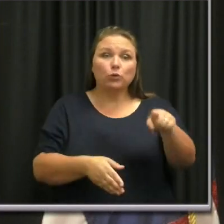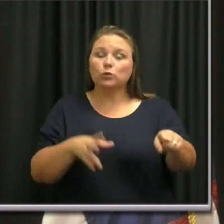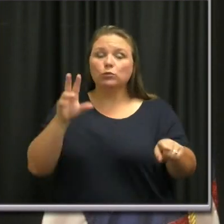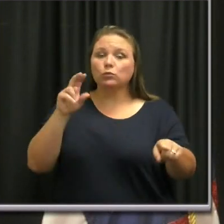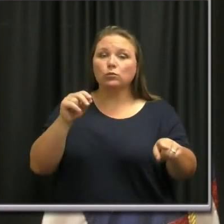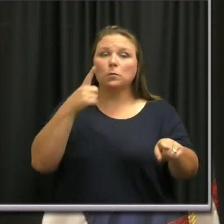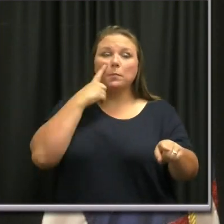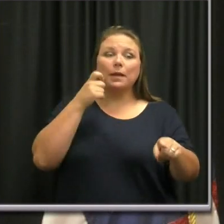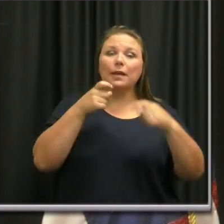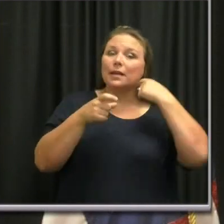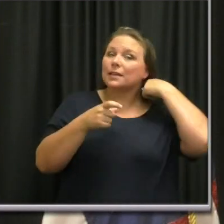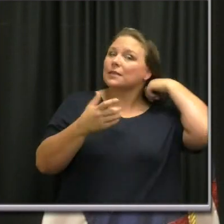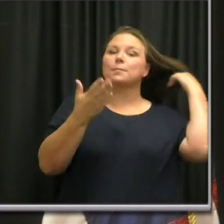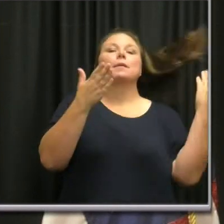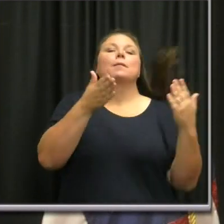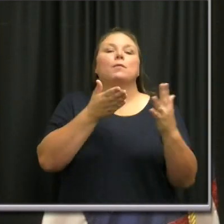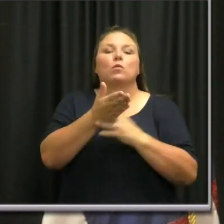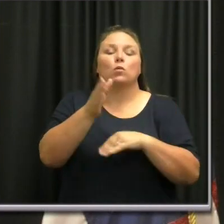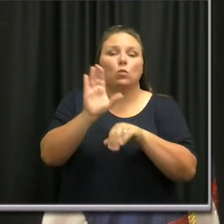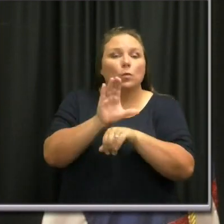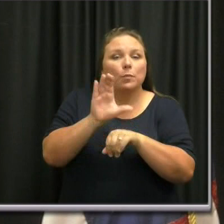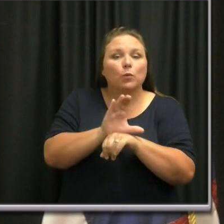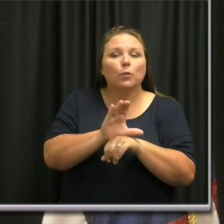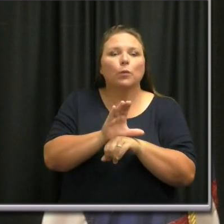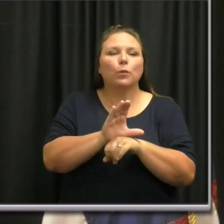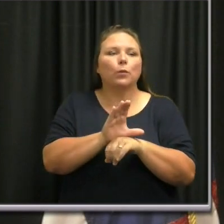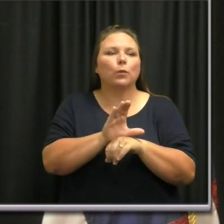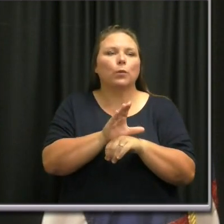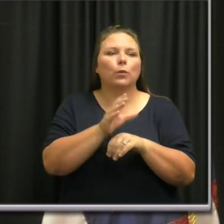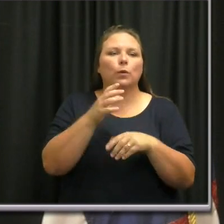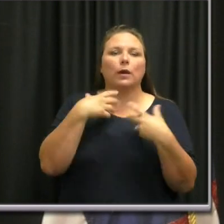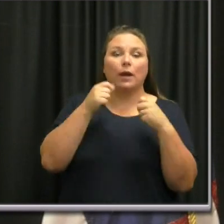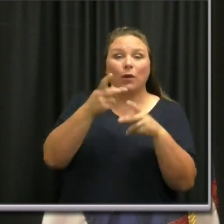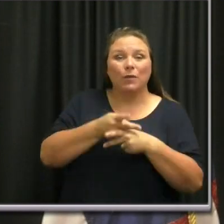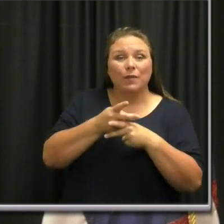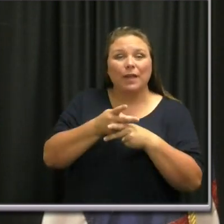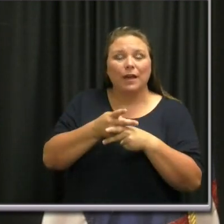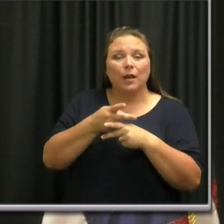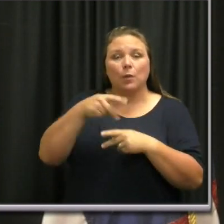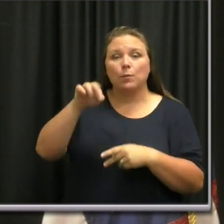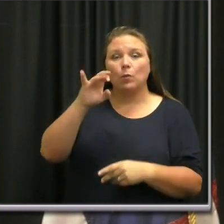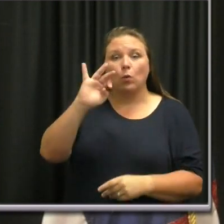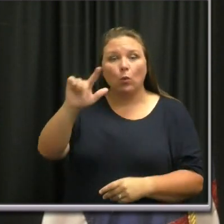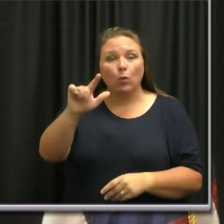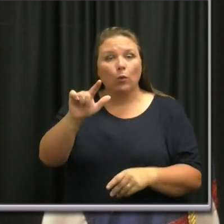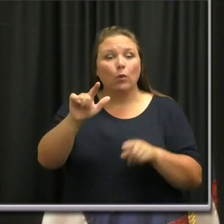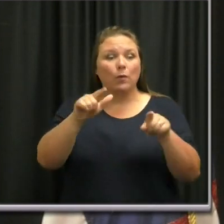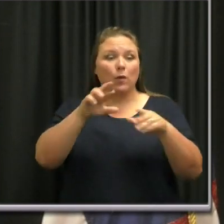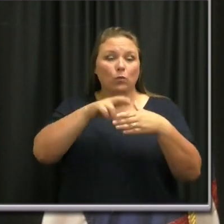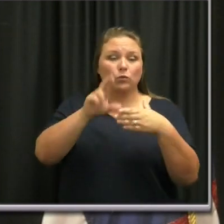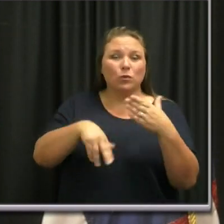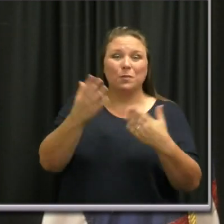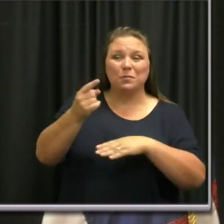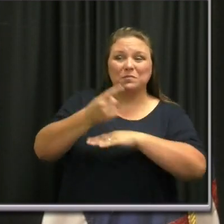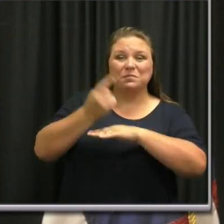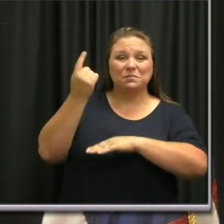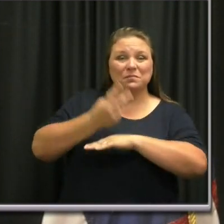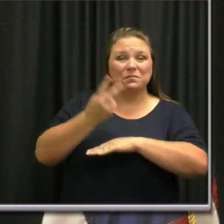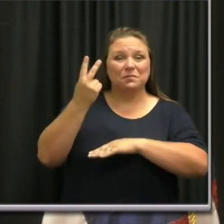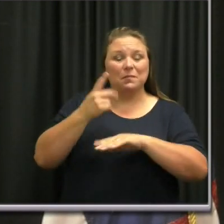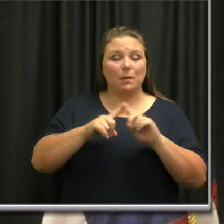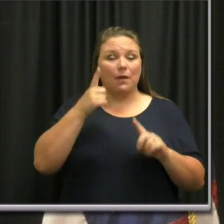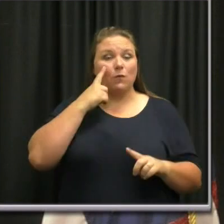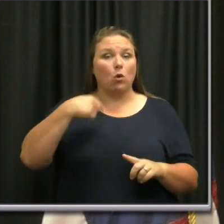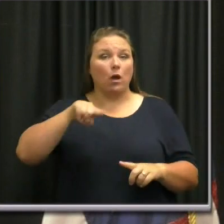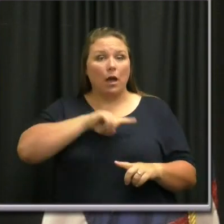individual made through electronic portals, um, that the healthcare provider may have, may be able to get the results back maybe in a day or two, but